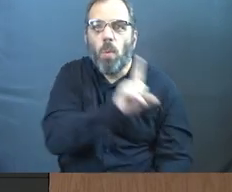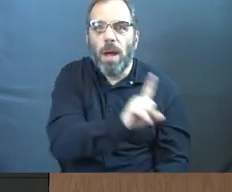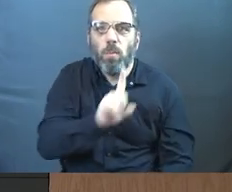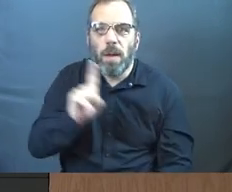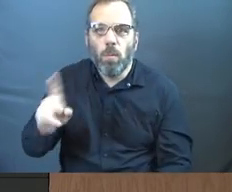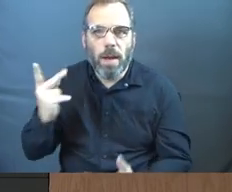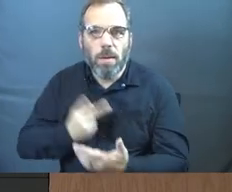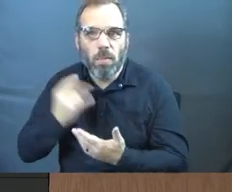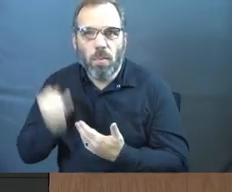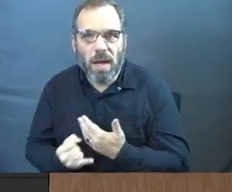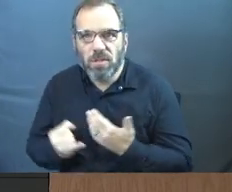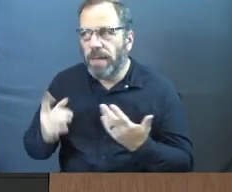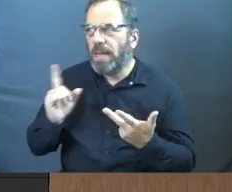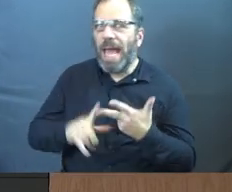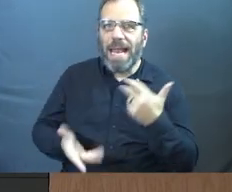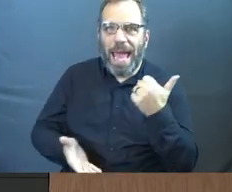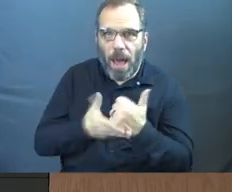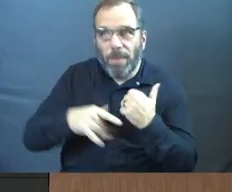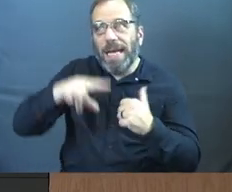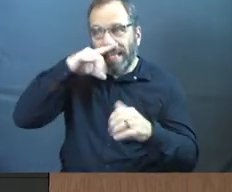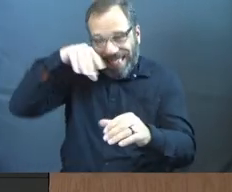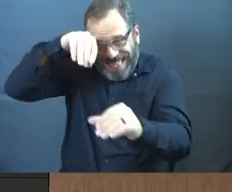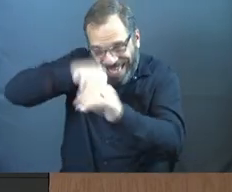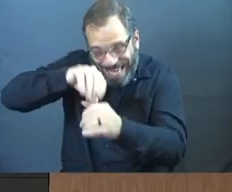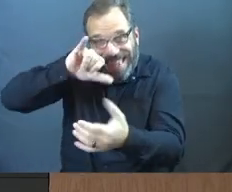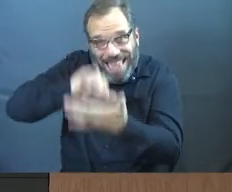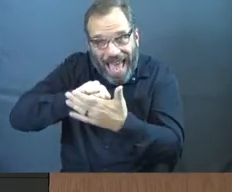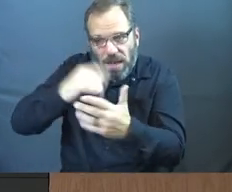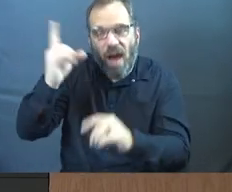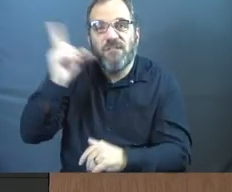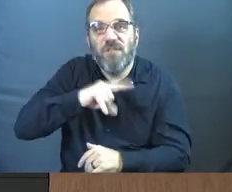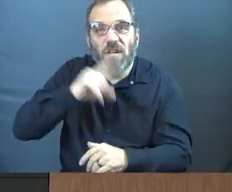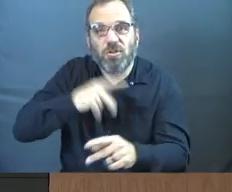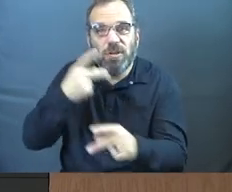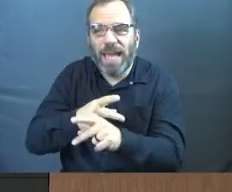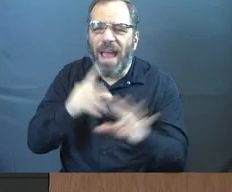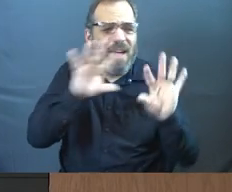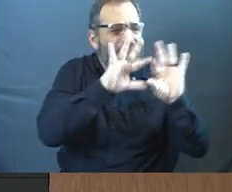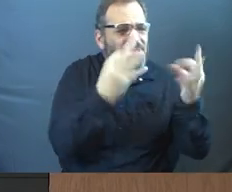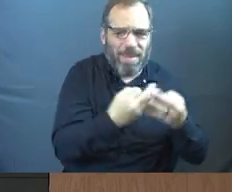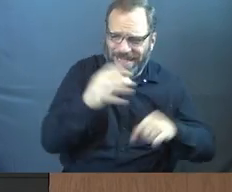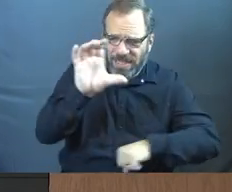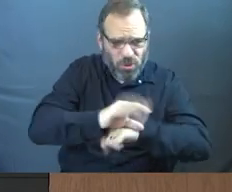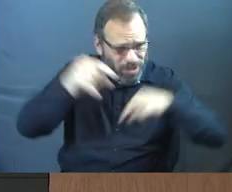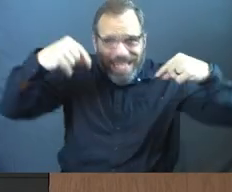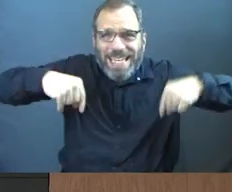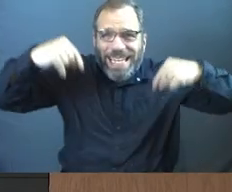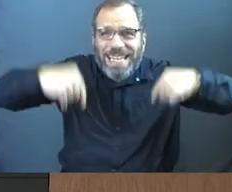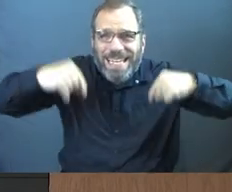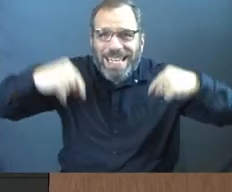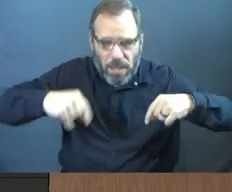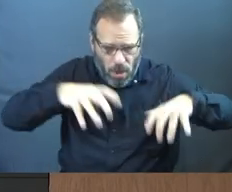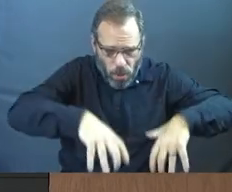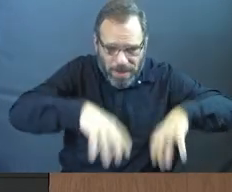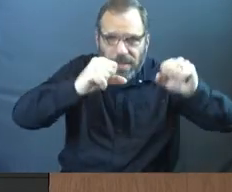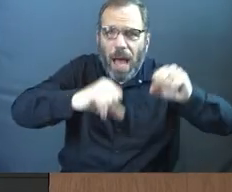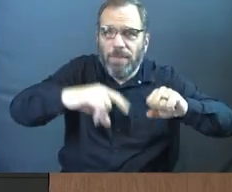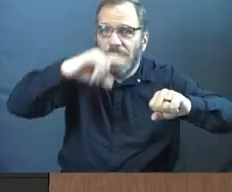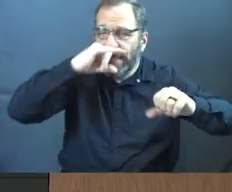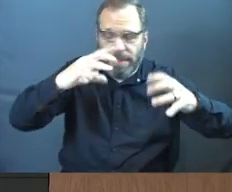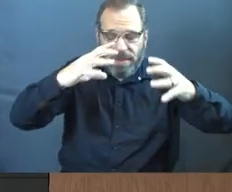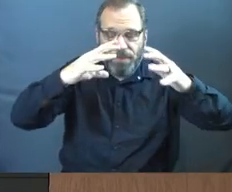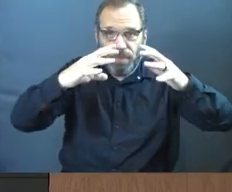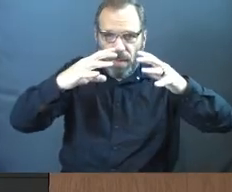every week and how we're trying to help kids in the foster care system. Many families in this church who take foster care,